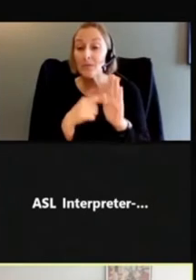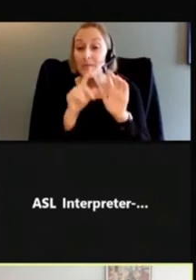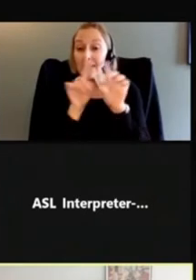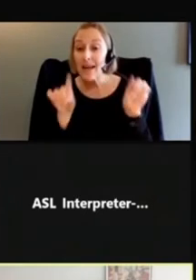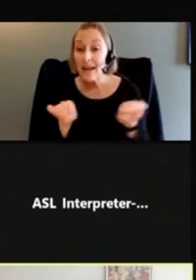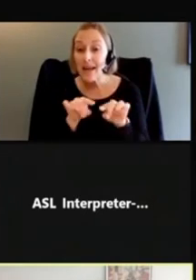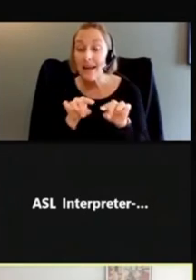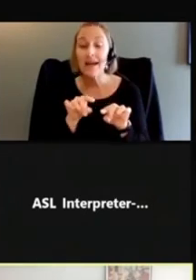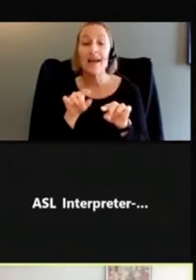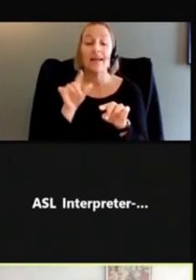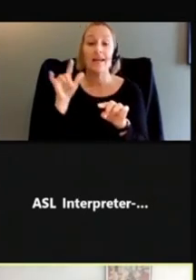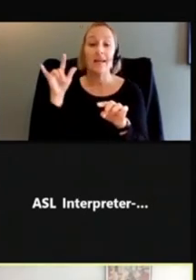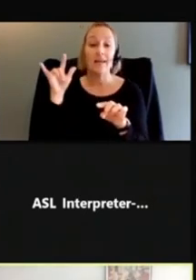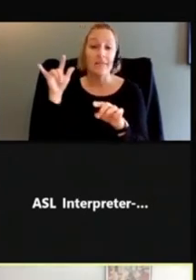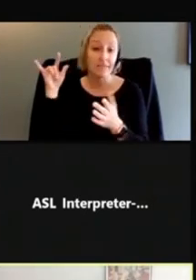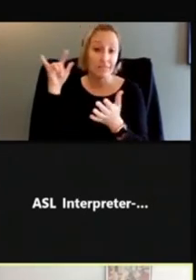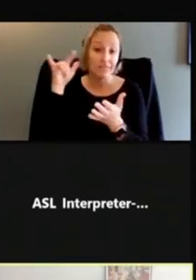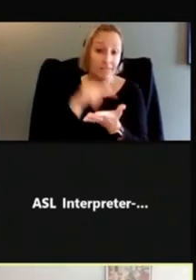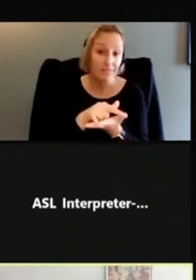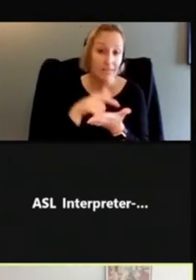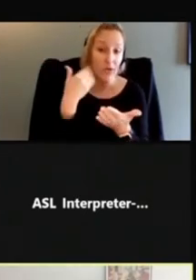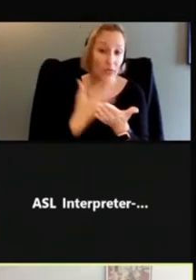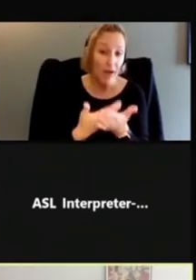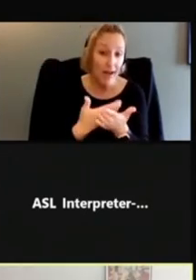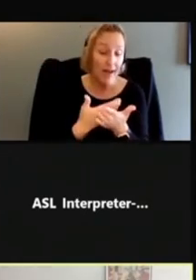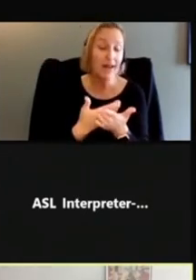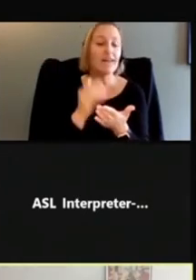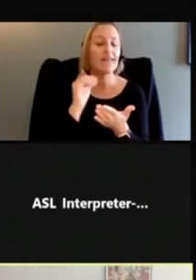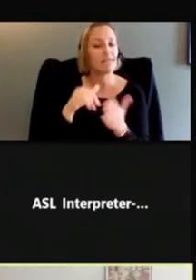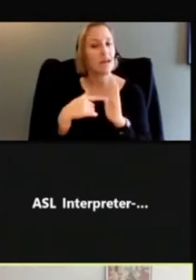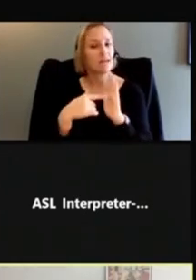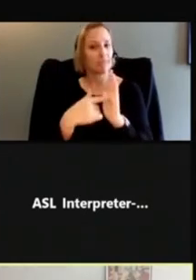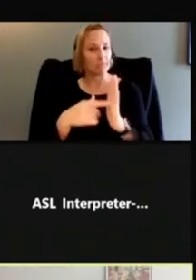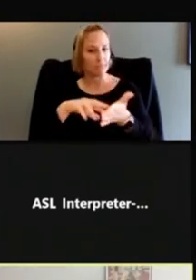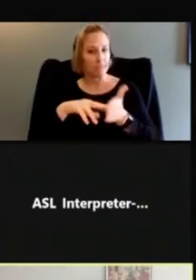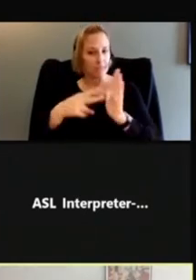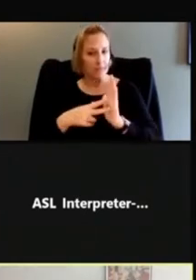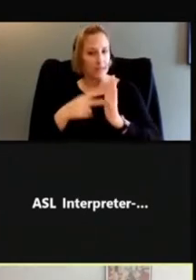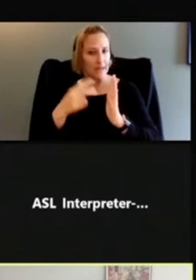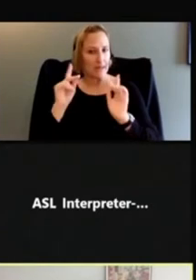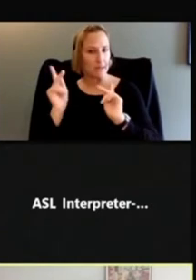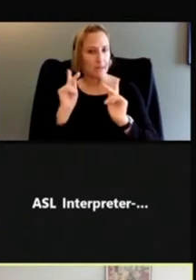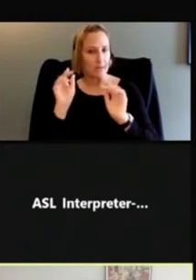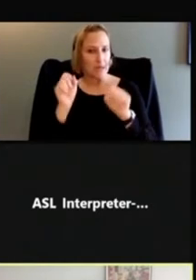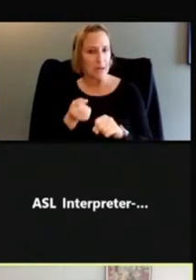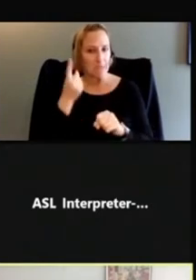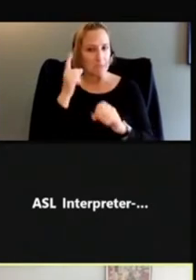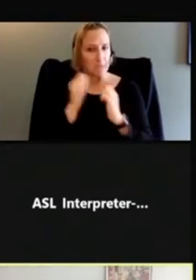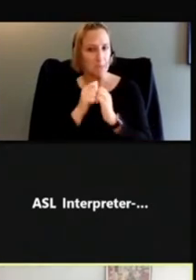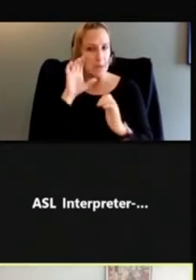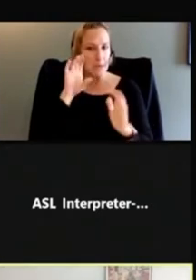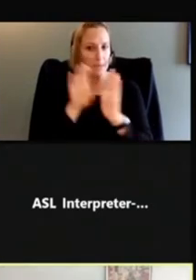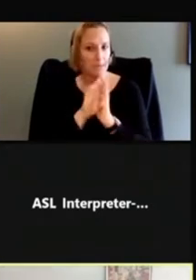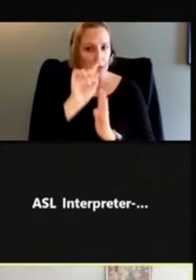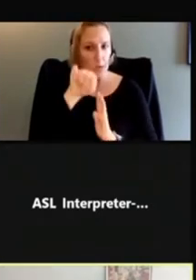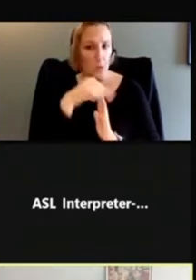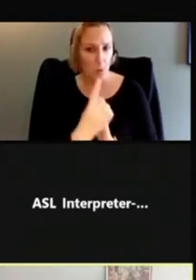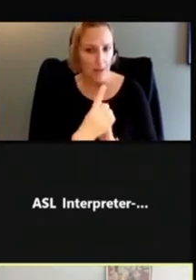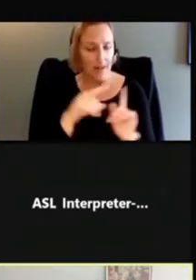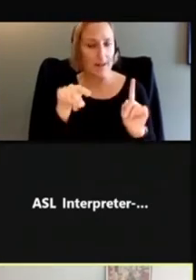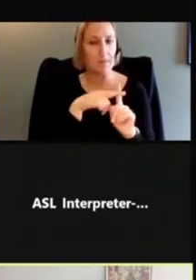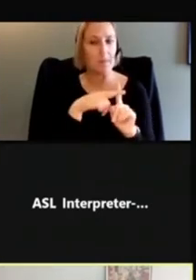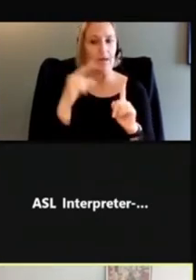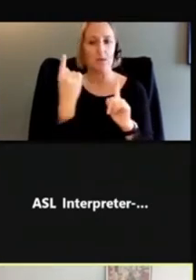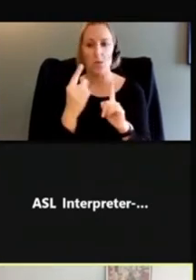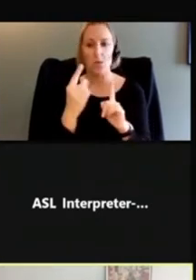at the airport, it's able to convey the meaning that people need to understand with just the picture in that one word. So you don't